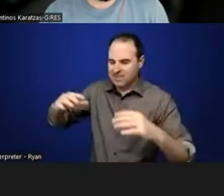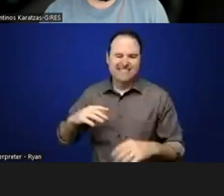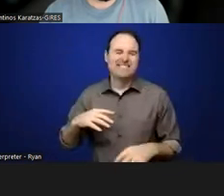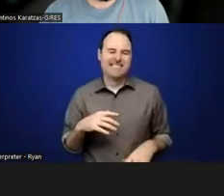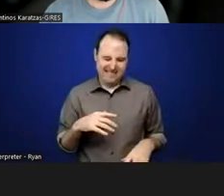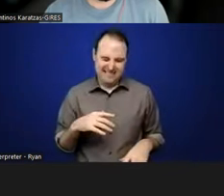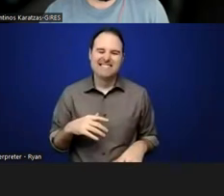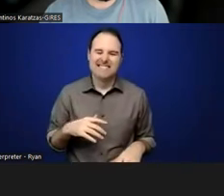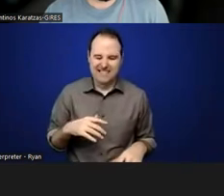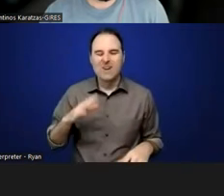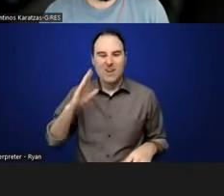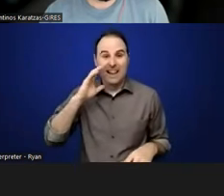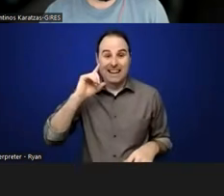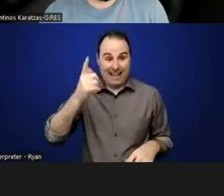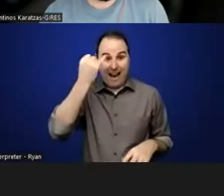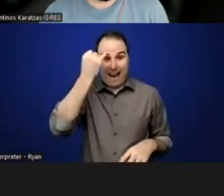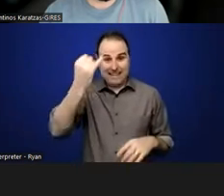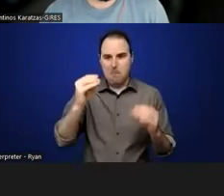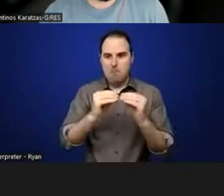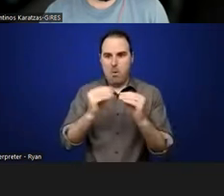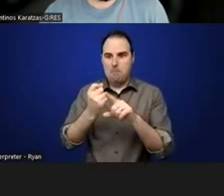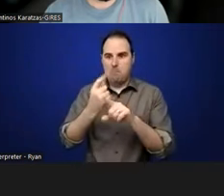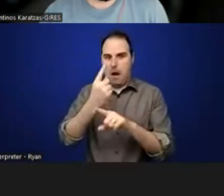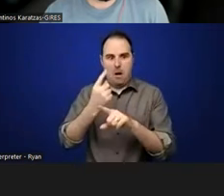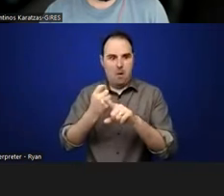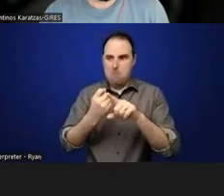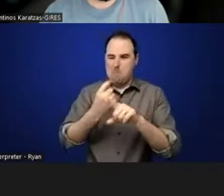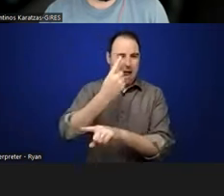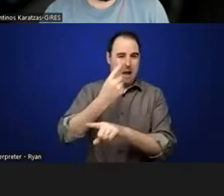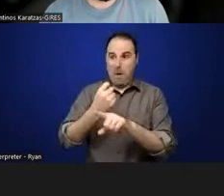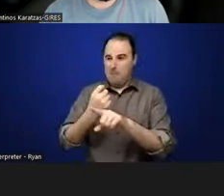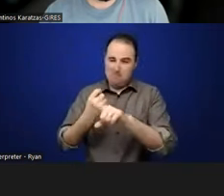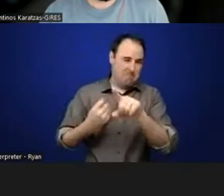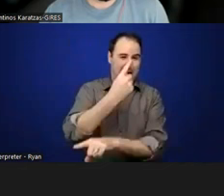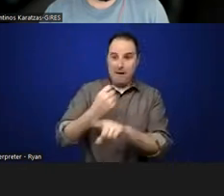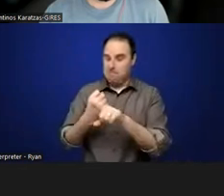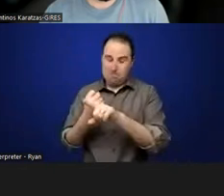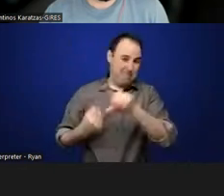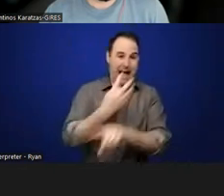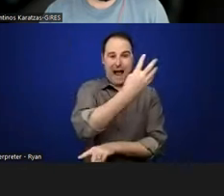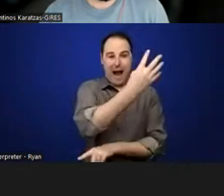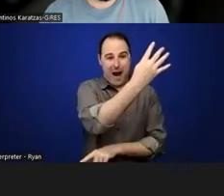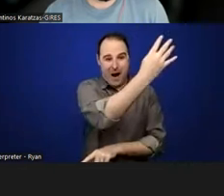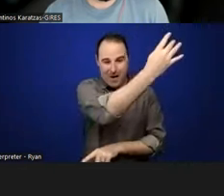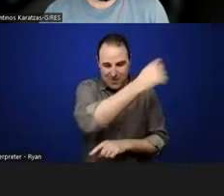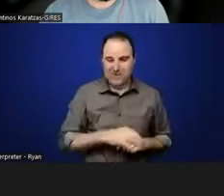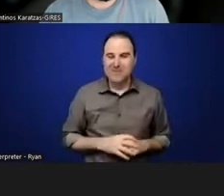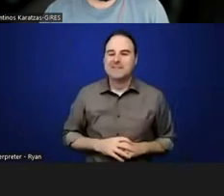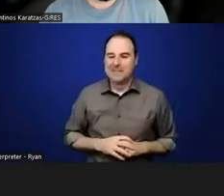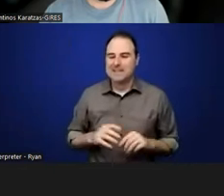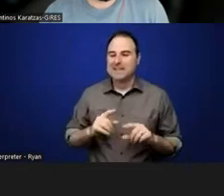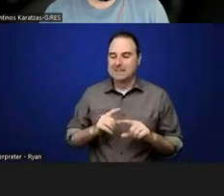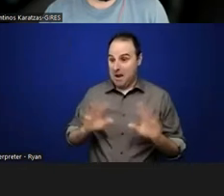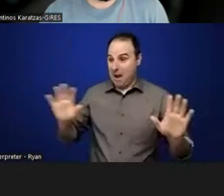and it kind of pushes us to a place where we wouldn't normally be. And then I'm like, okay, how do we take one or two steps back in? Right. And then you're like,